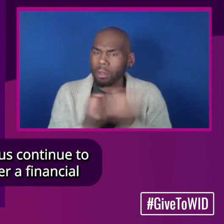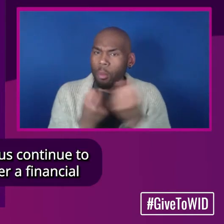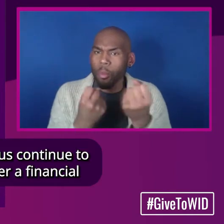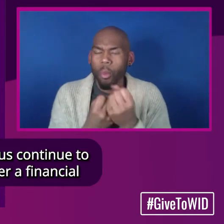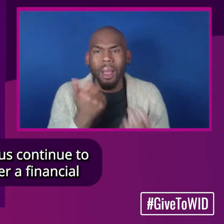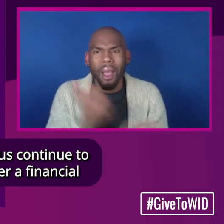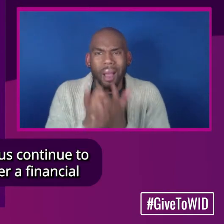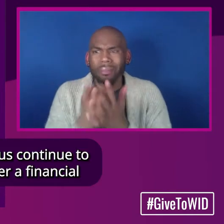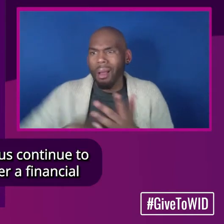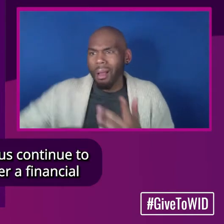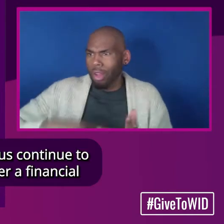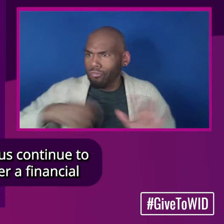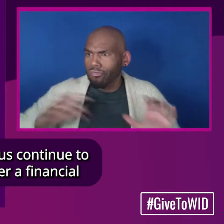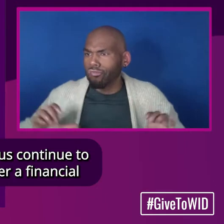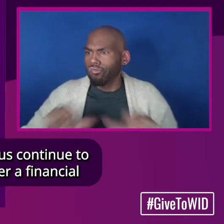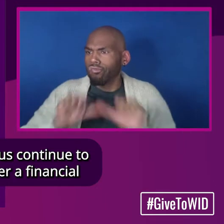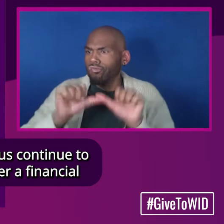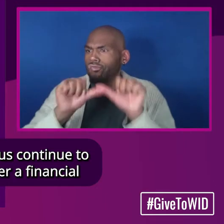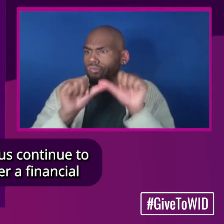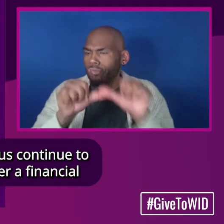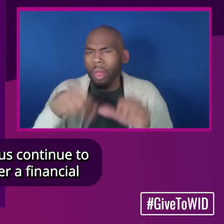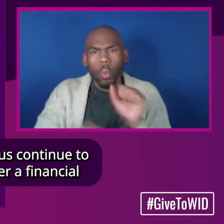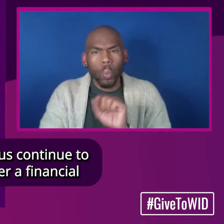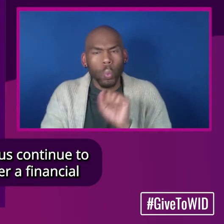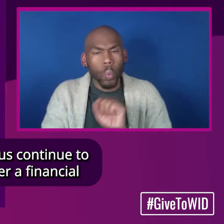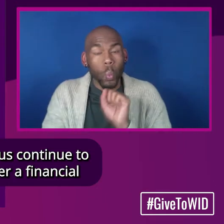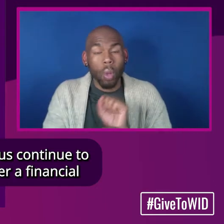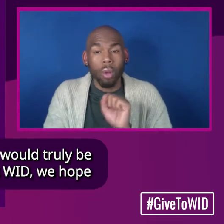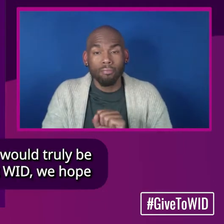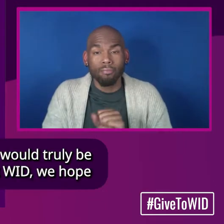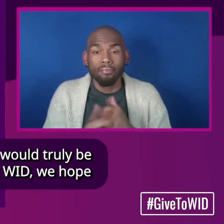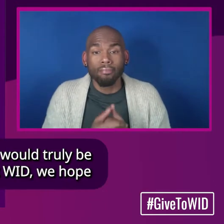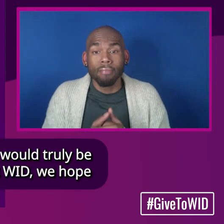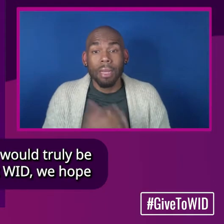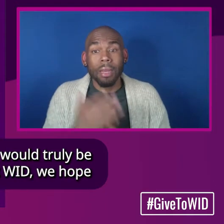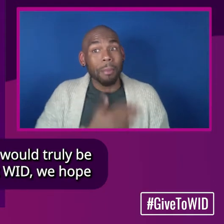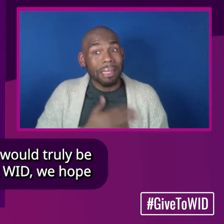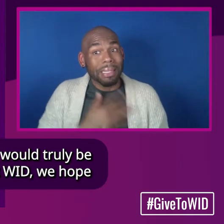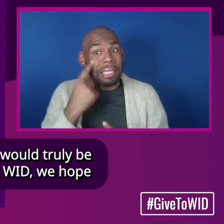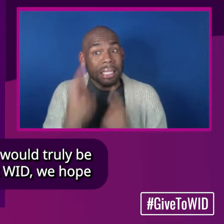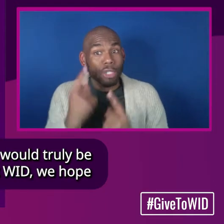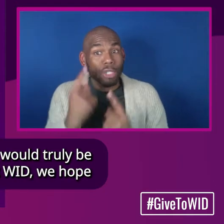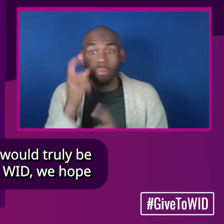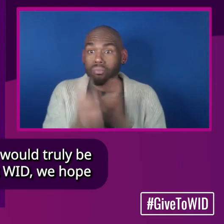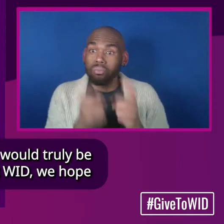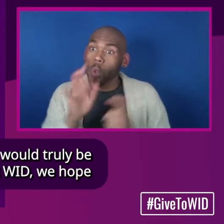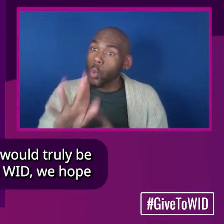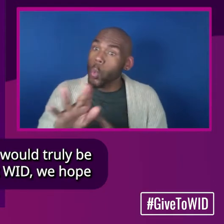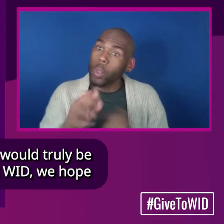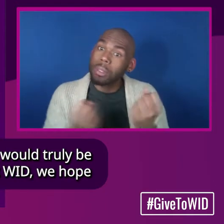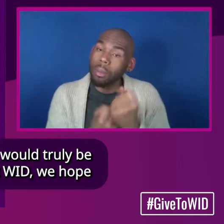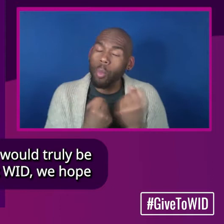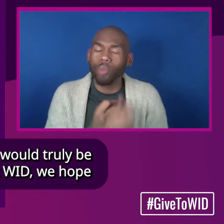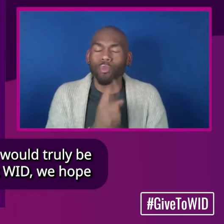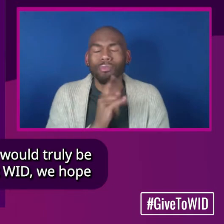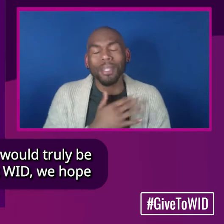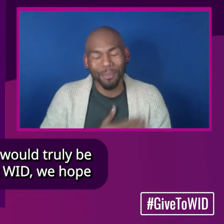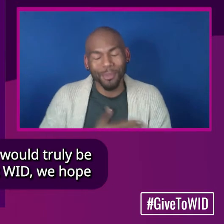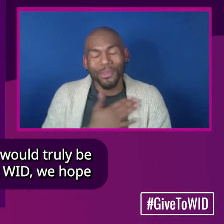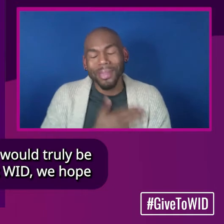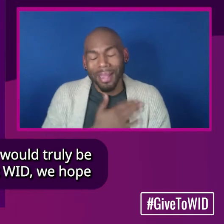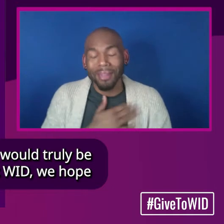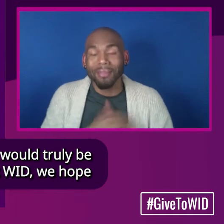us continue to do this work, please consider a financial contribution, as your support would truly be appreciated.